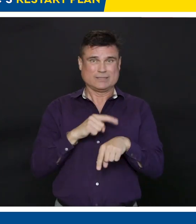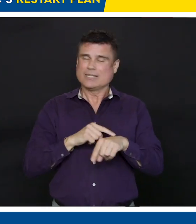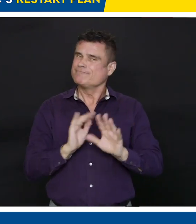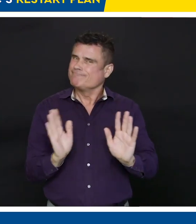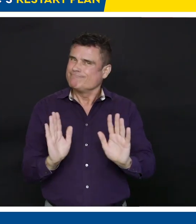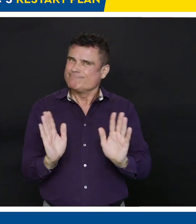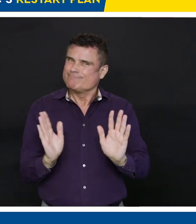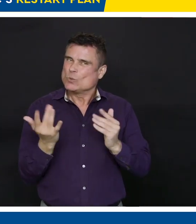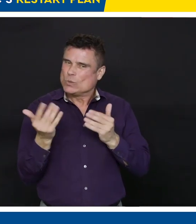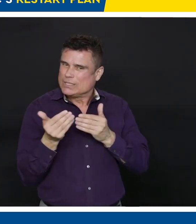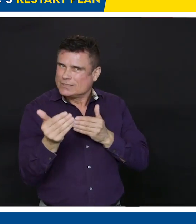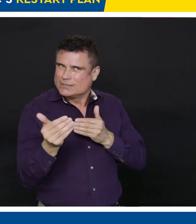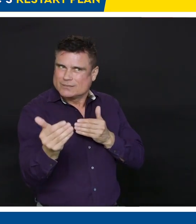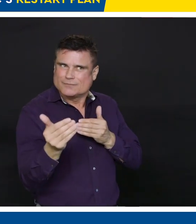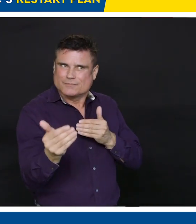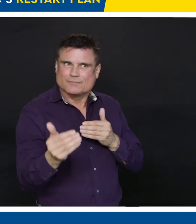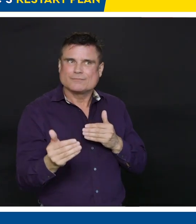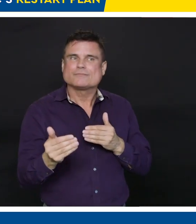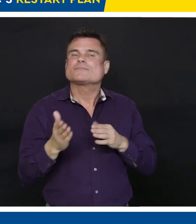after the Victoria Day long weekend.